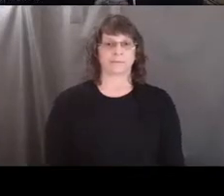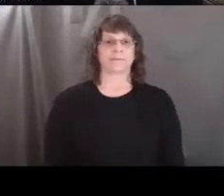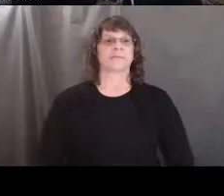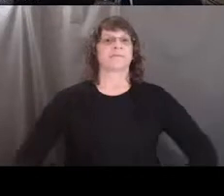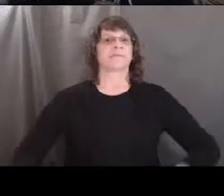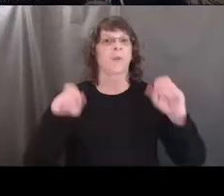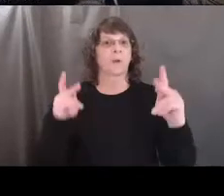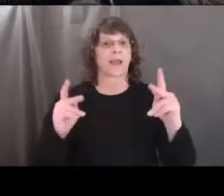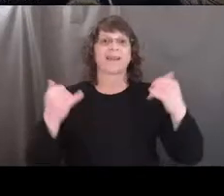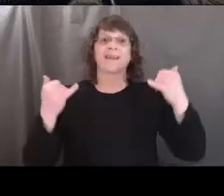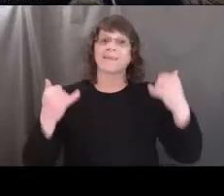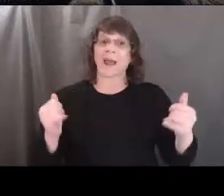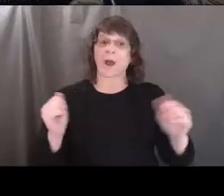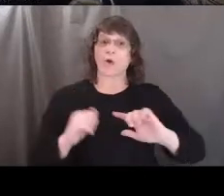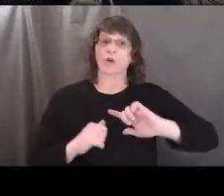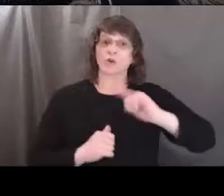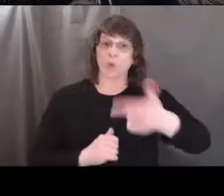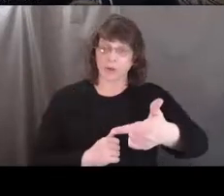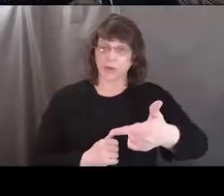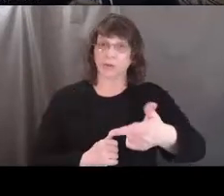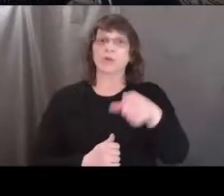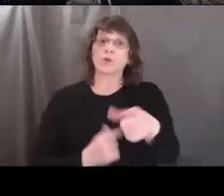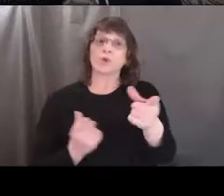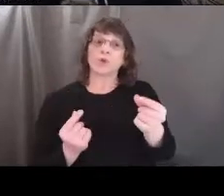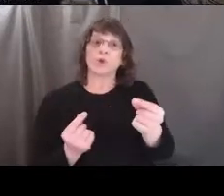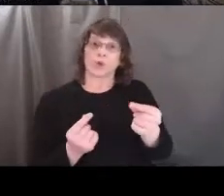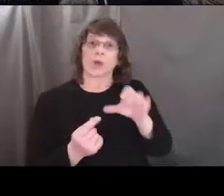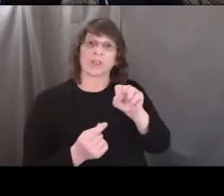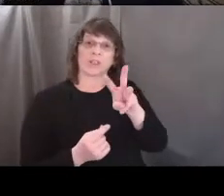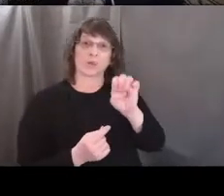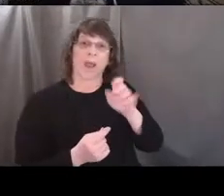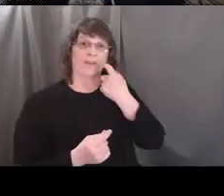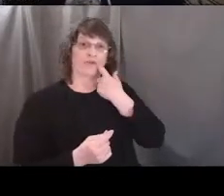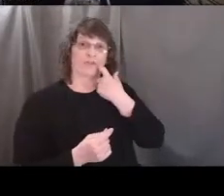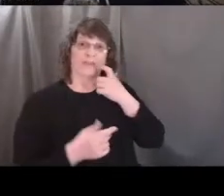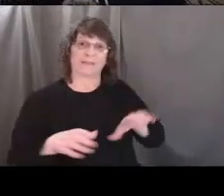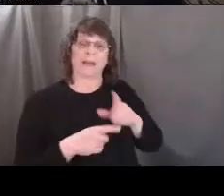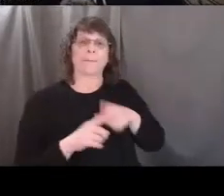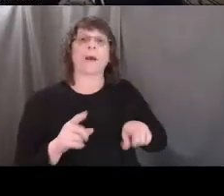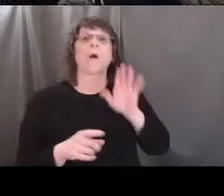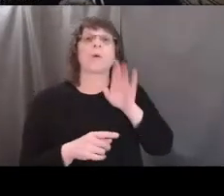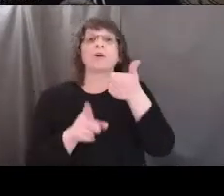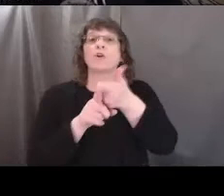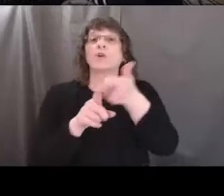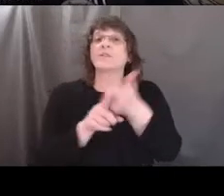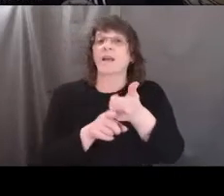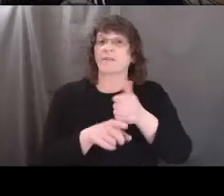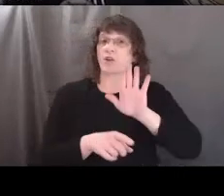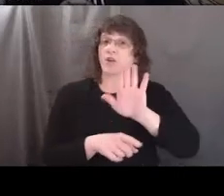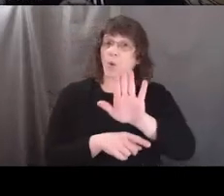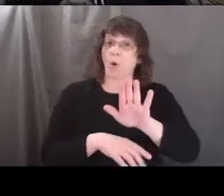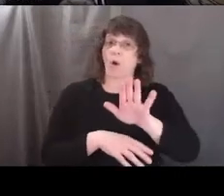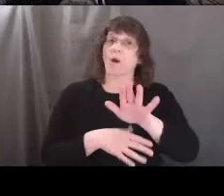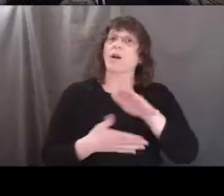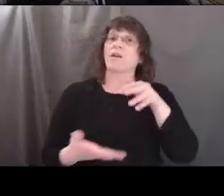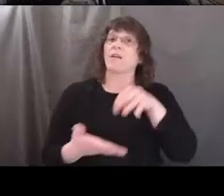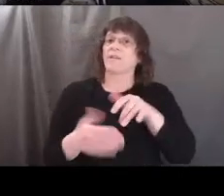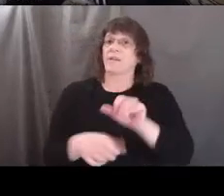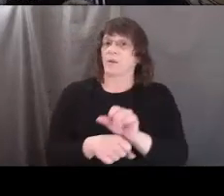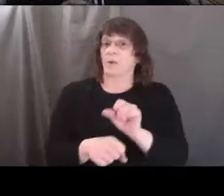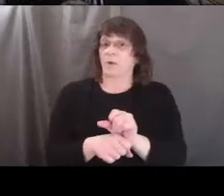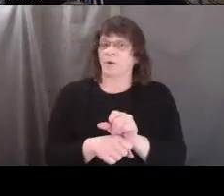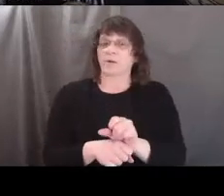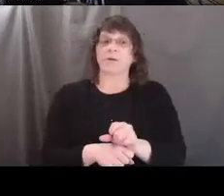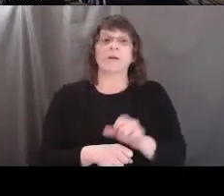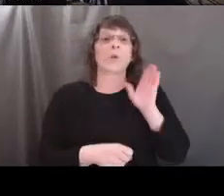All right, now it's your turn. You're gonna be doing what Swine just did, but you're gonna be doing it for your own field work. This is something